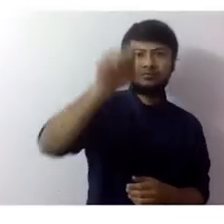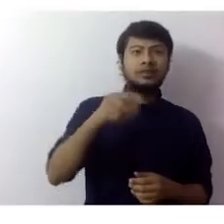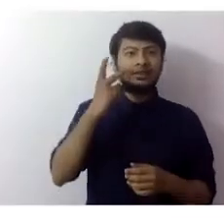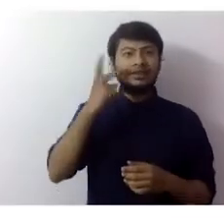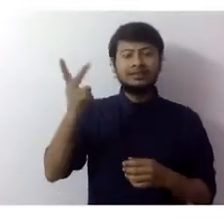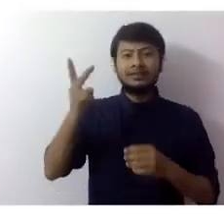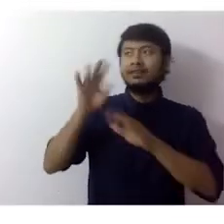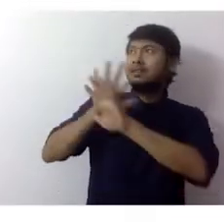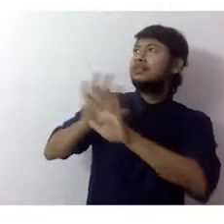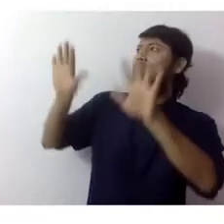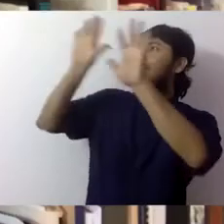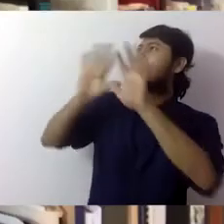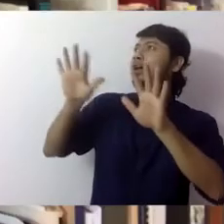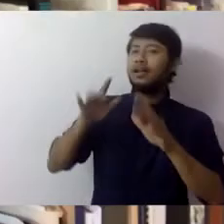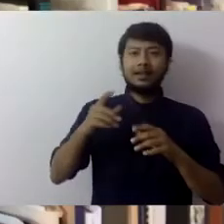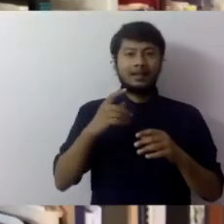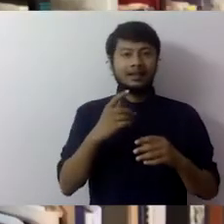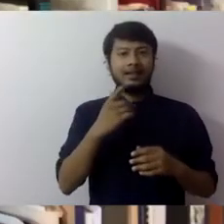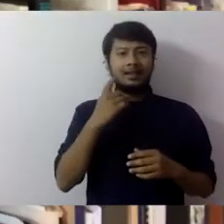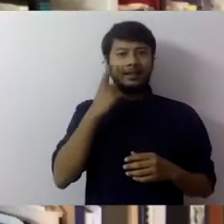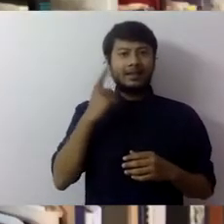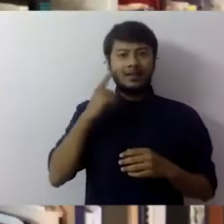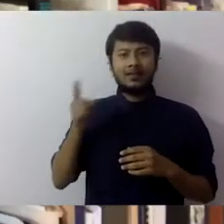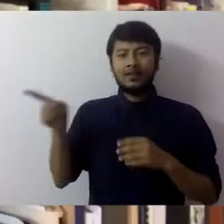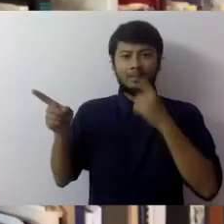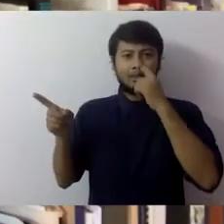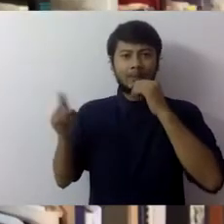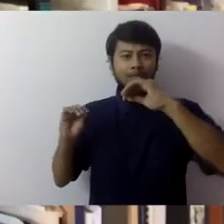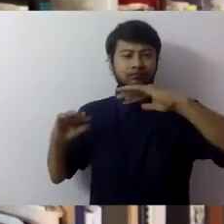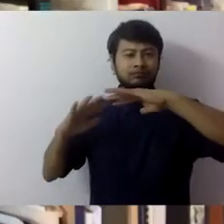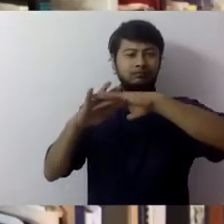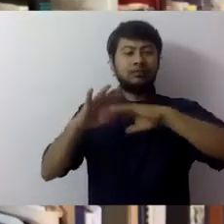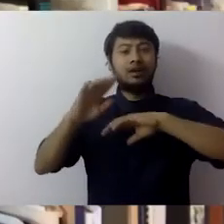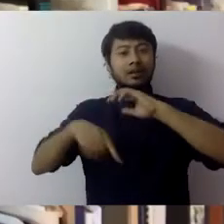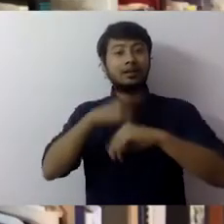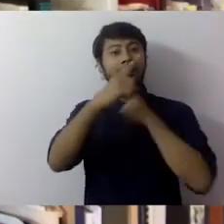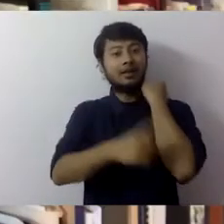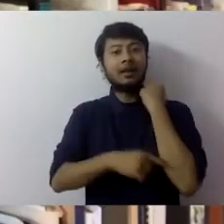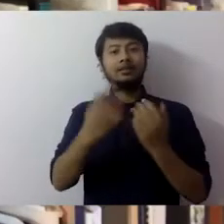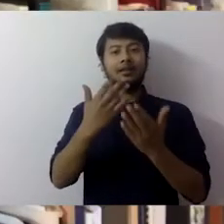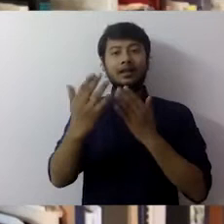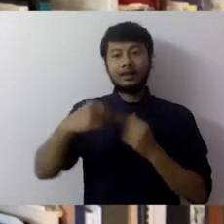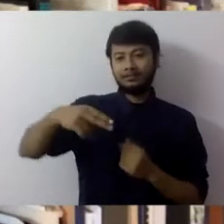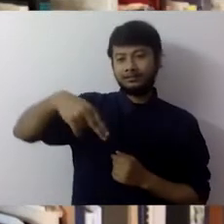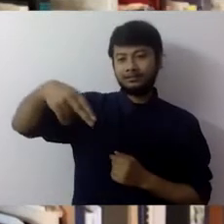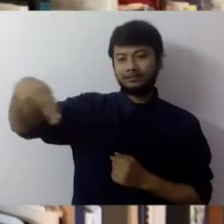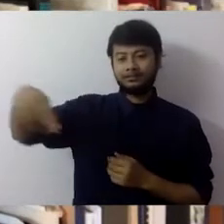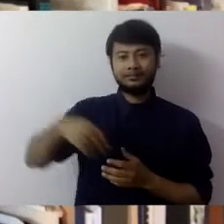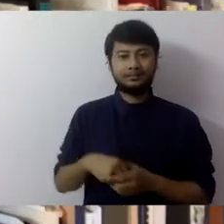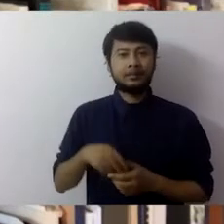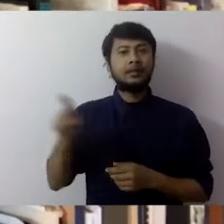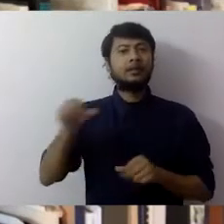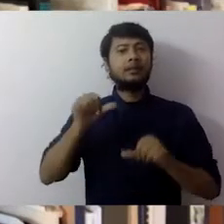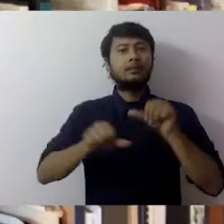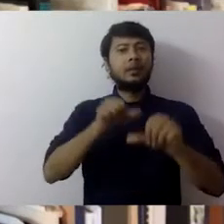colors that fade into each other. Finally the rest of the color was added by hand. So if we want to locate this print